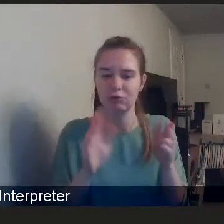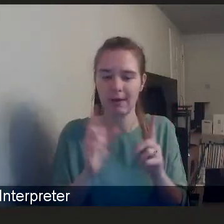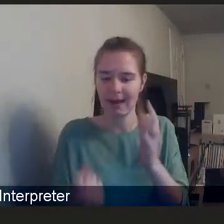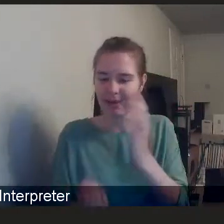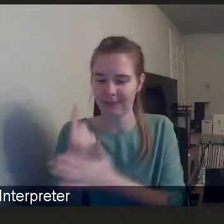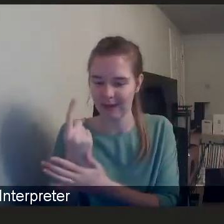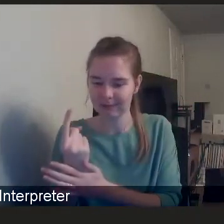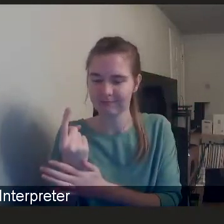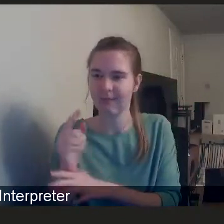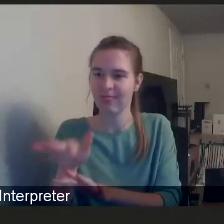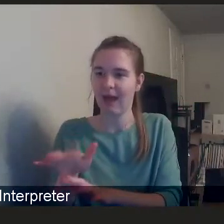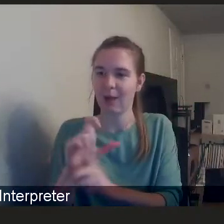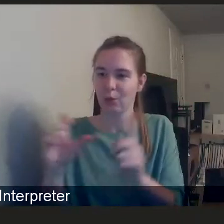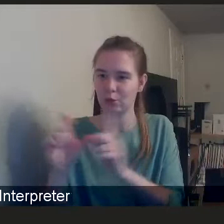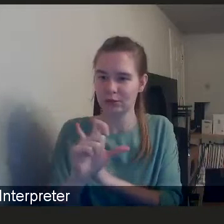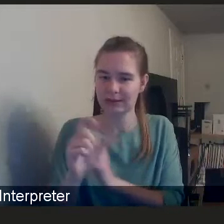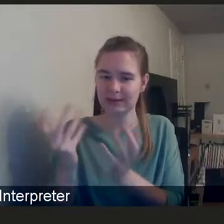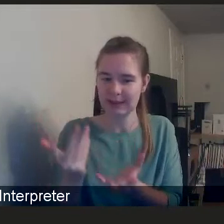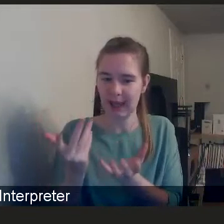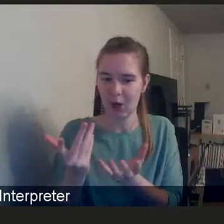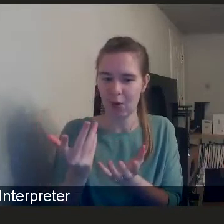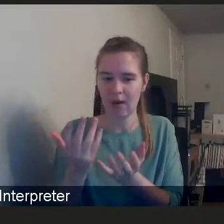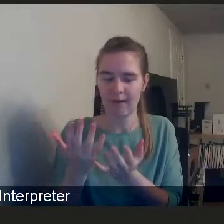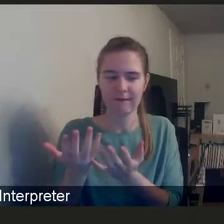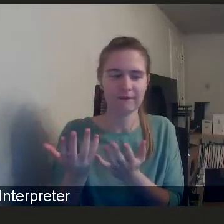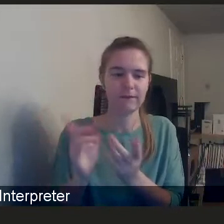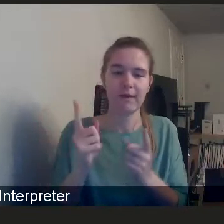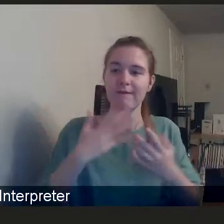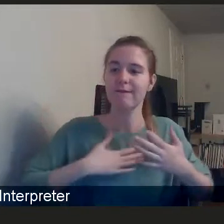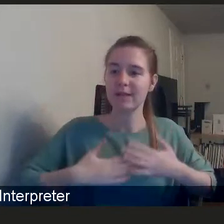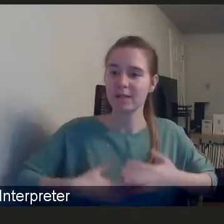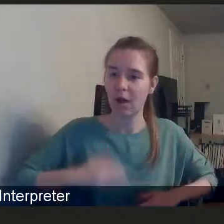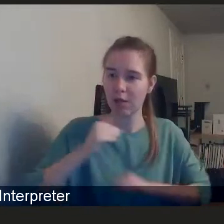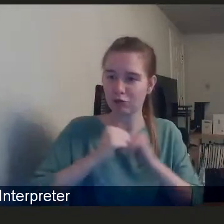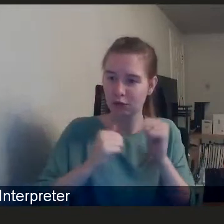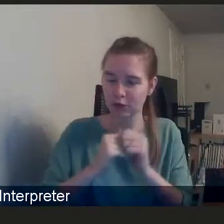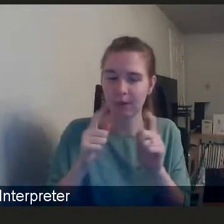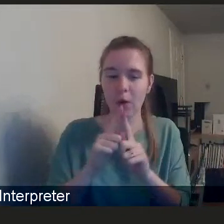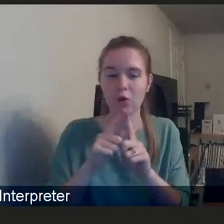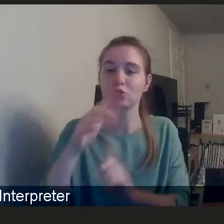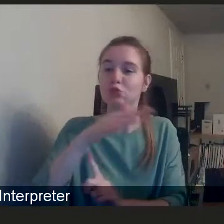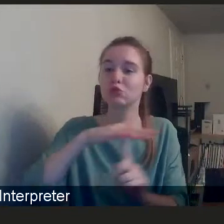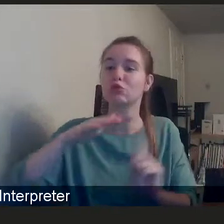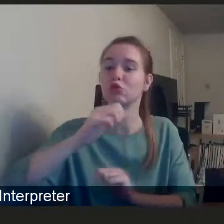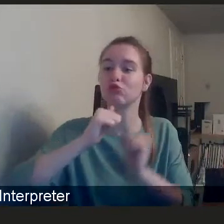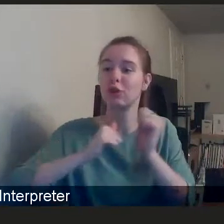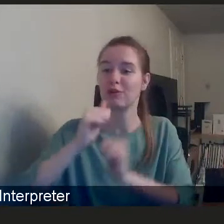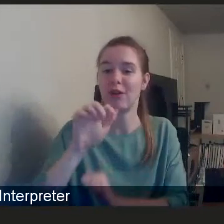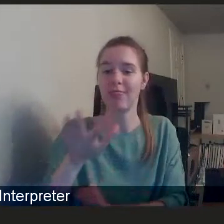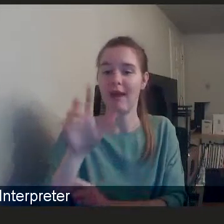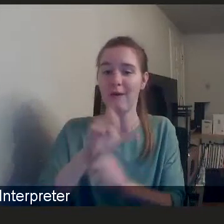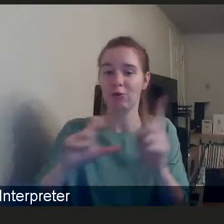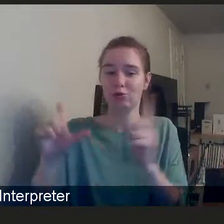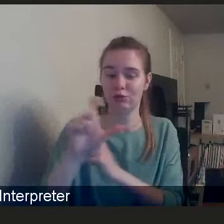communities, so what, what kind of physical, uh, infrastructure, but also social infrastructures exist,